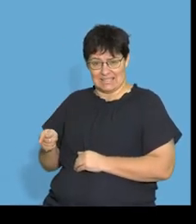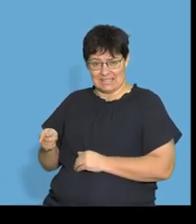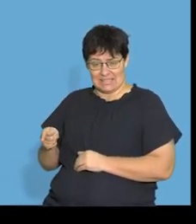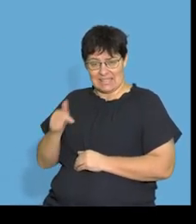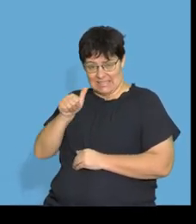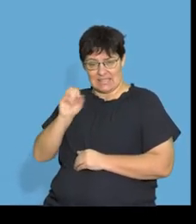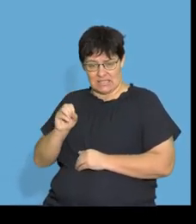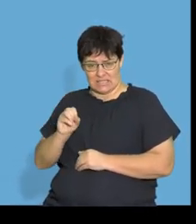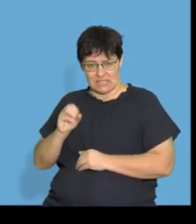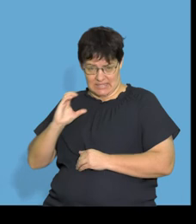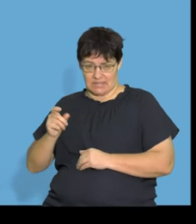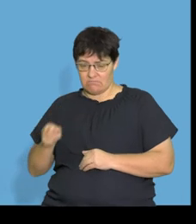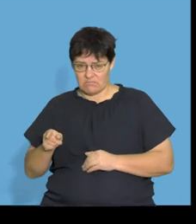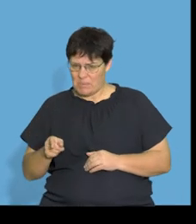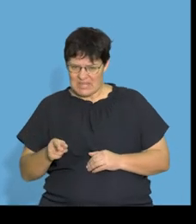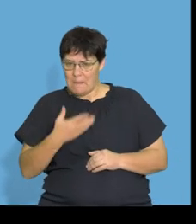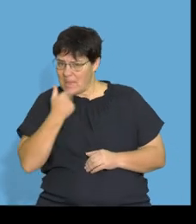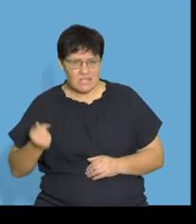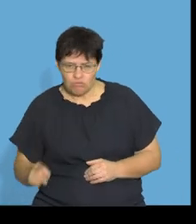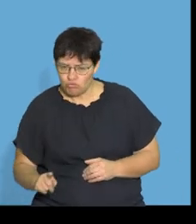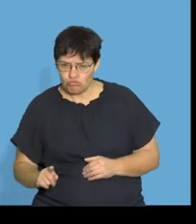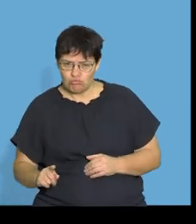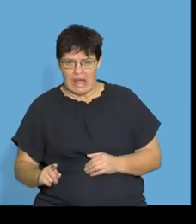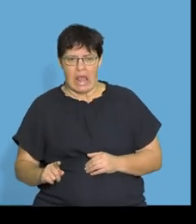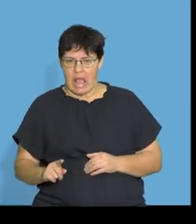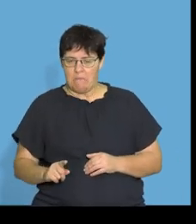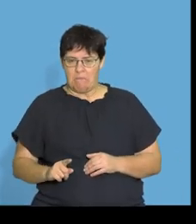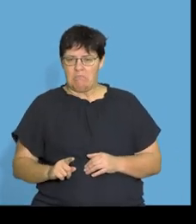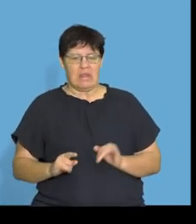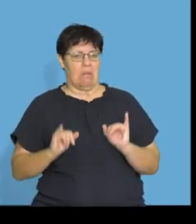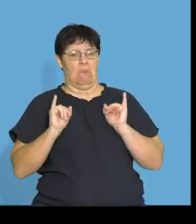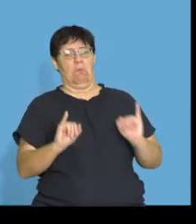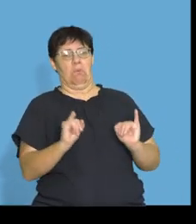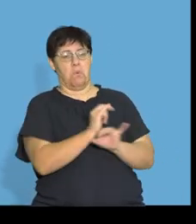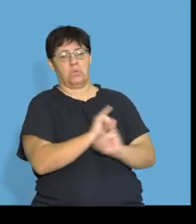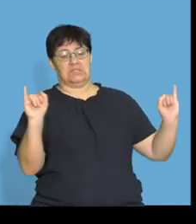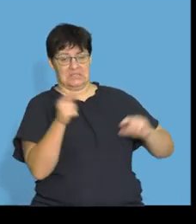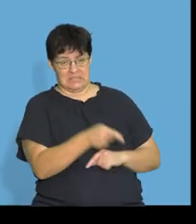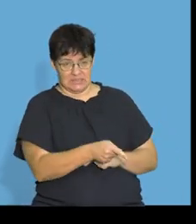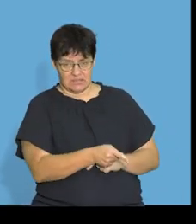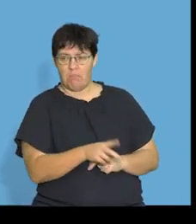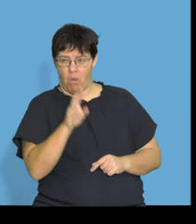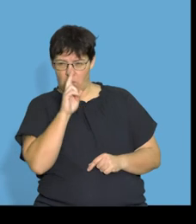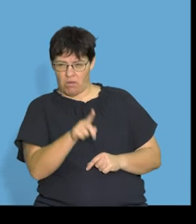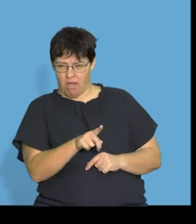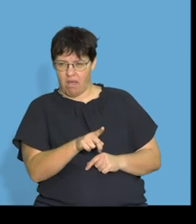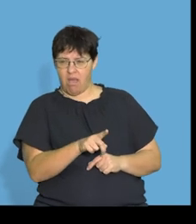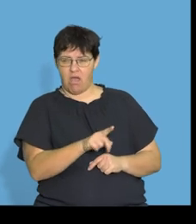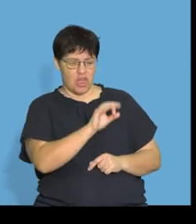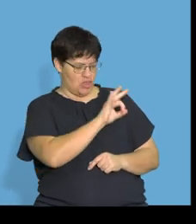say? It actually says to him, which one should he not take. And if we have a look here,